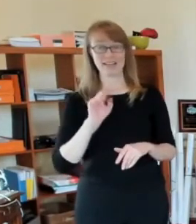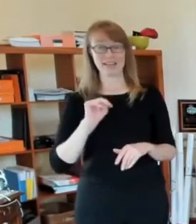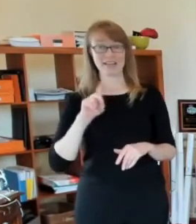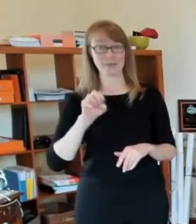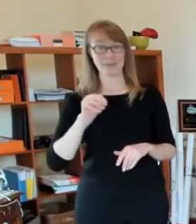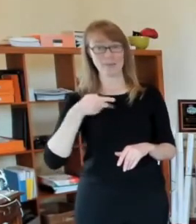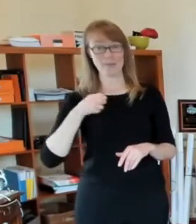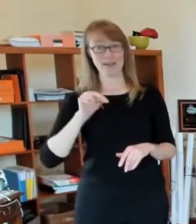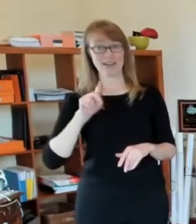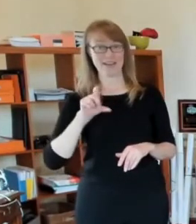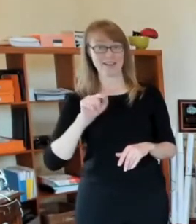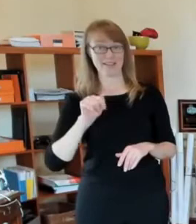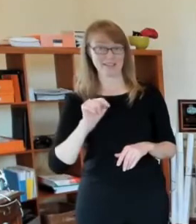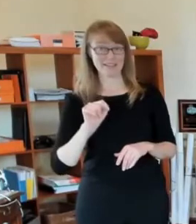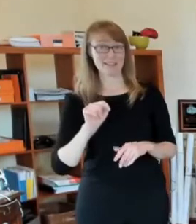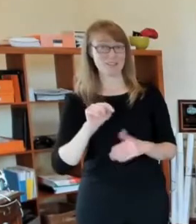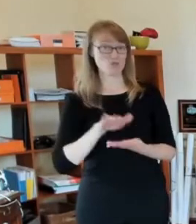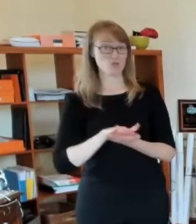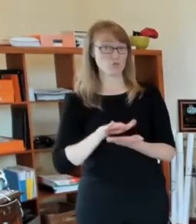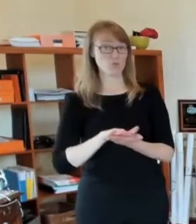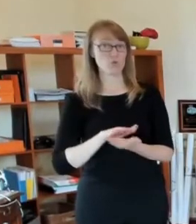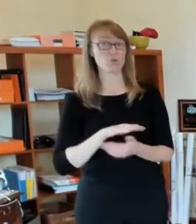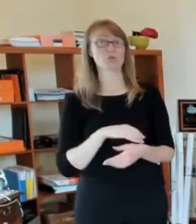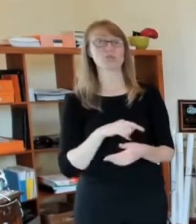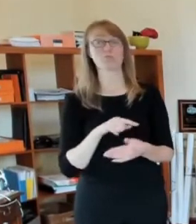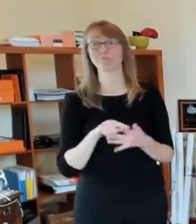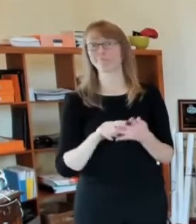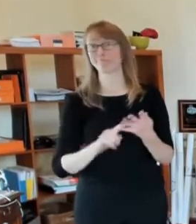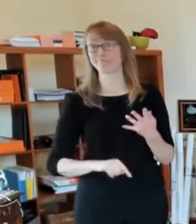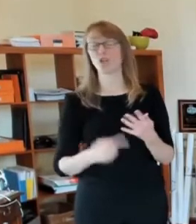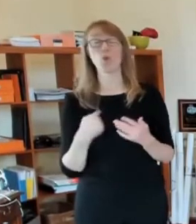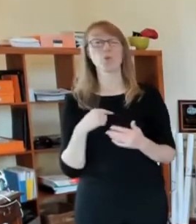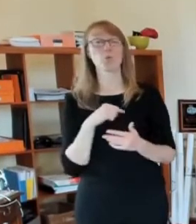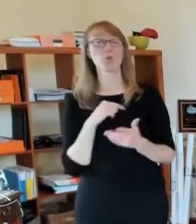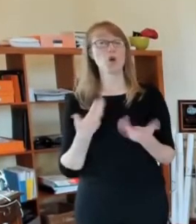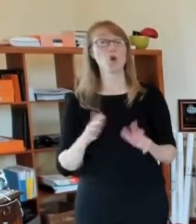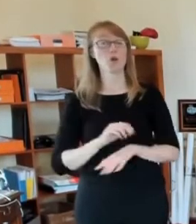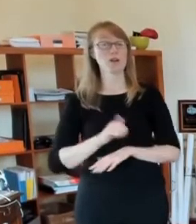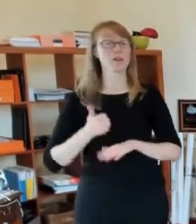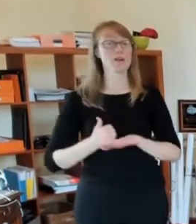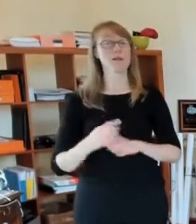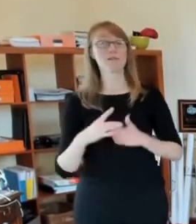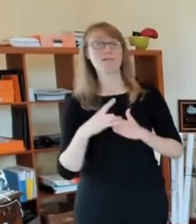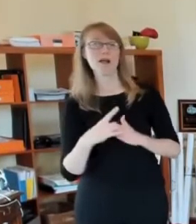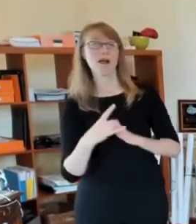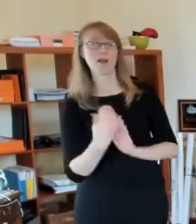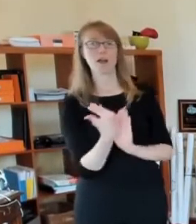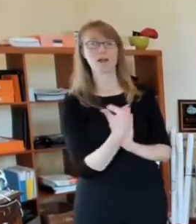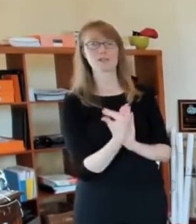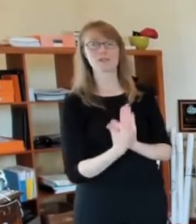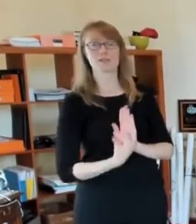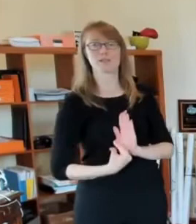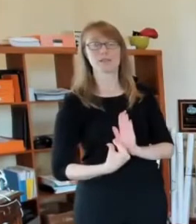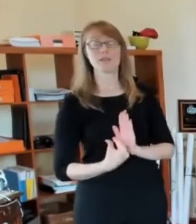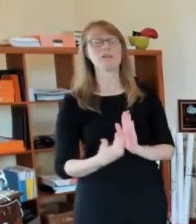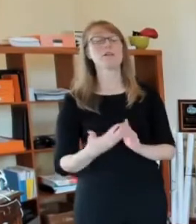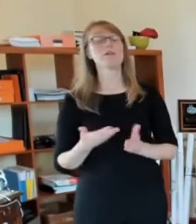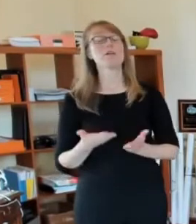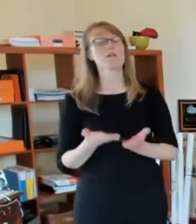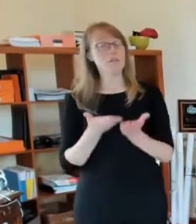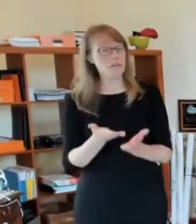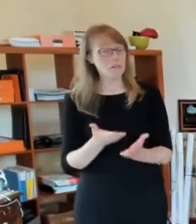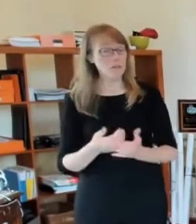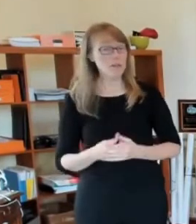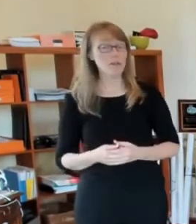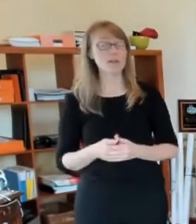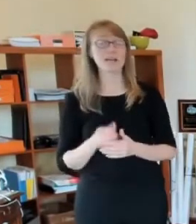requirements and guidelines that we have developed in connection with the school districts. So if they do decide to open